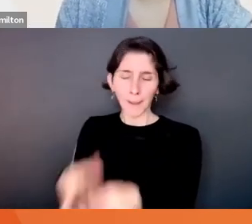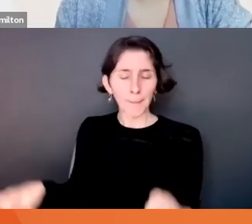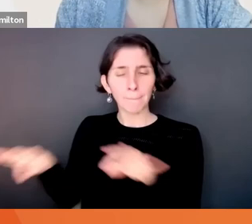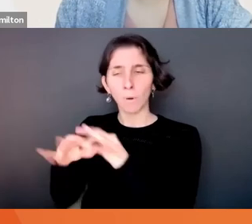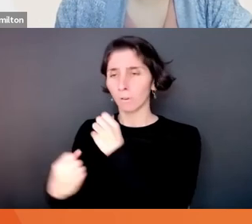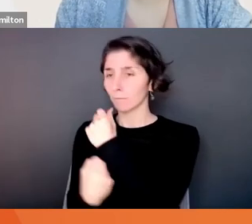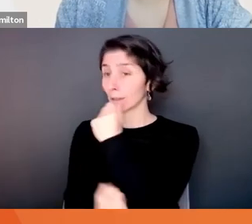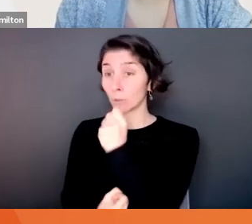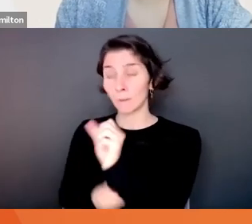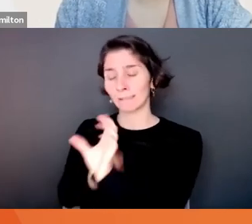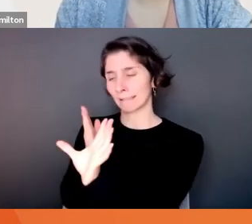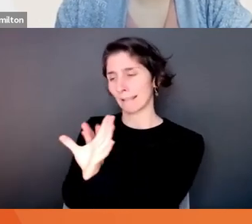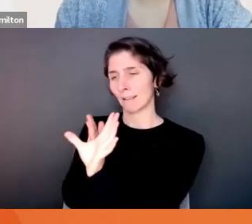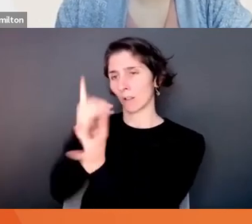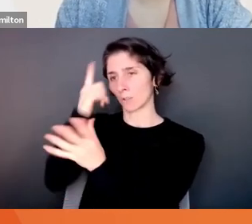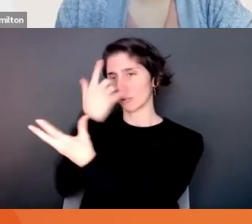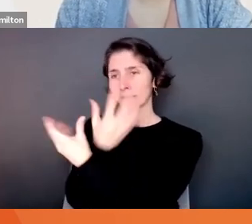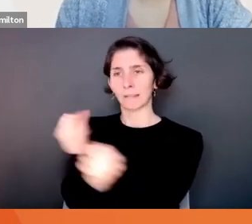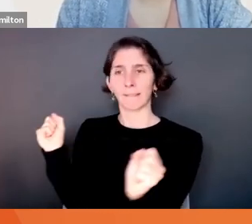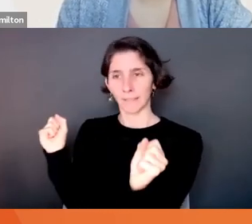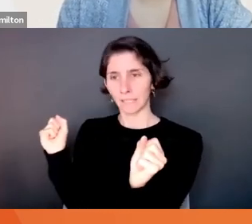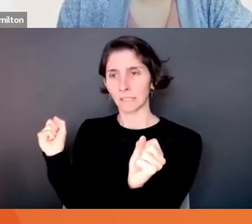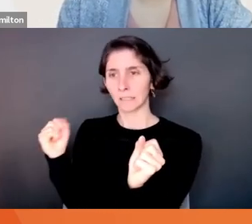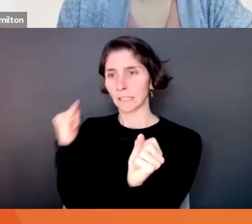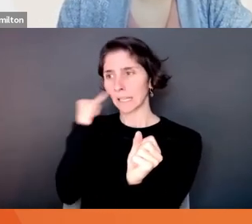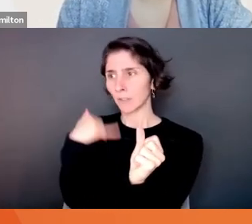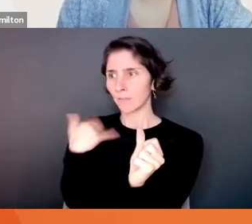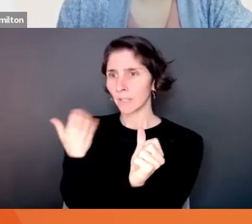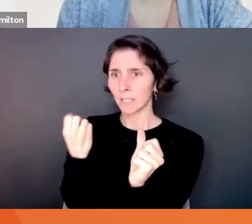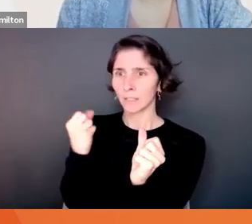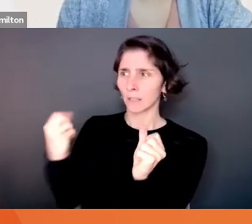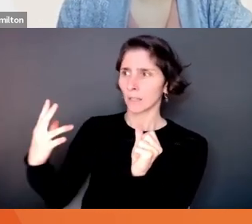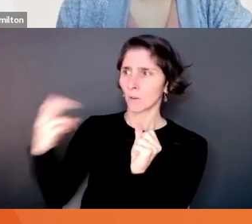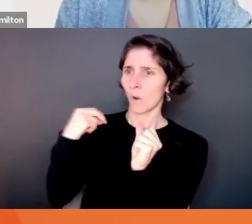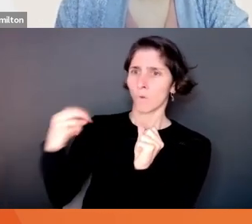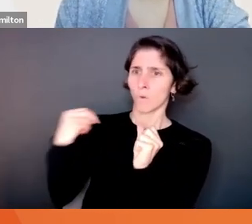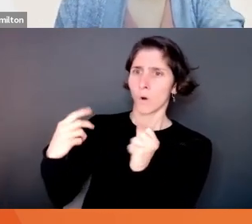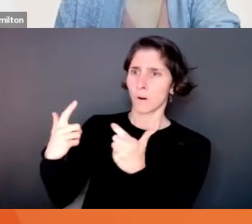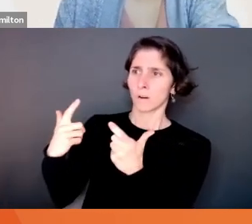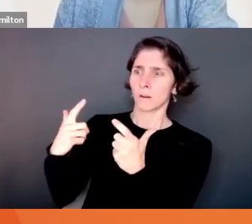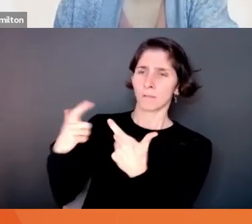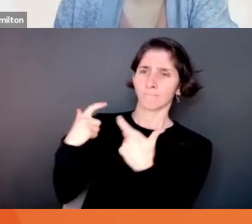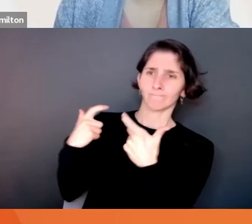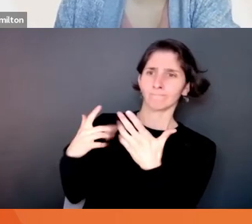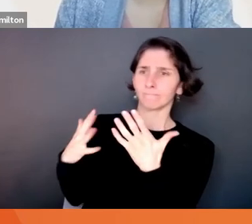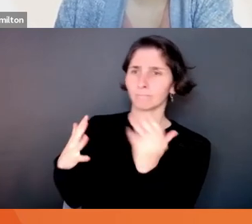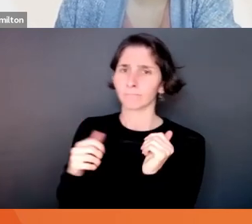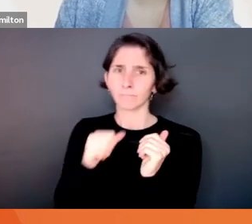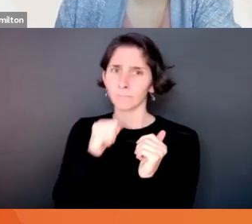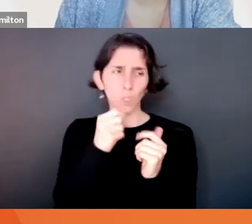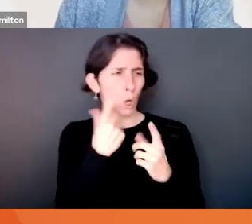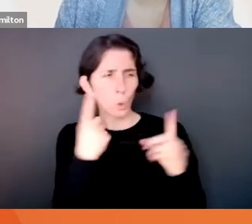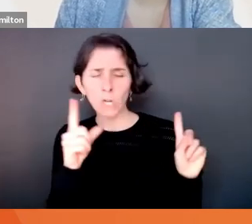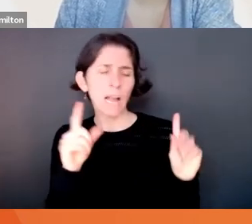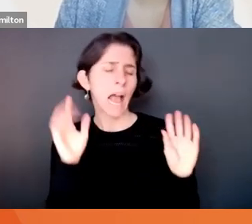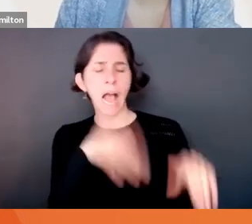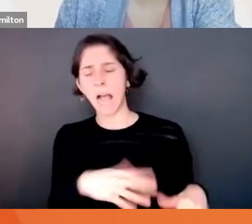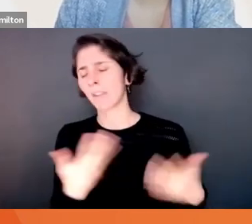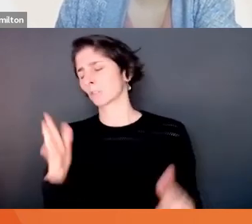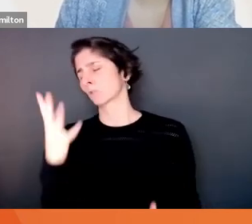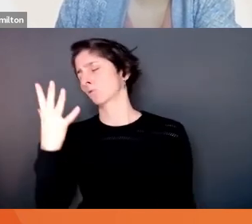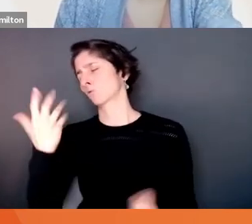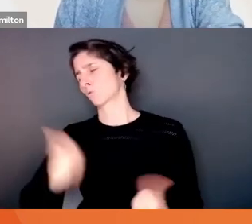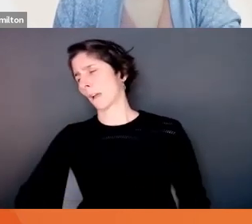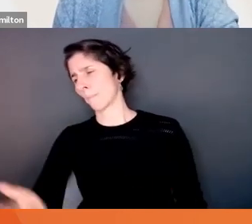innovation. So if you feel like you're getting a lot of pushback, resistance, people saying, oh, that's not going to work because, oh, we've tried that one,